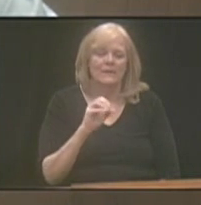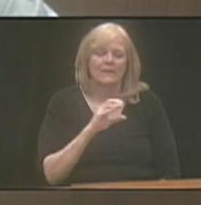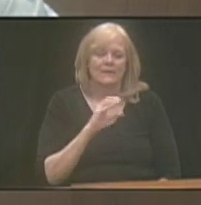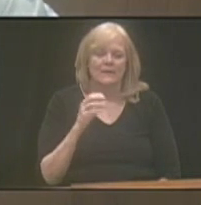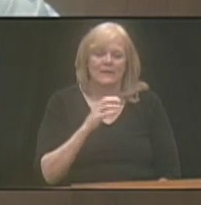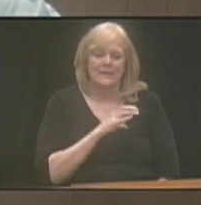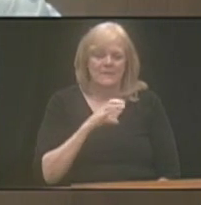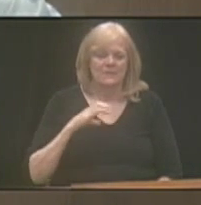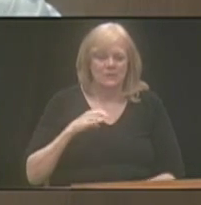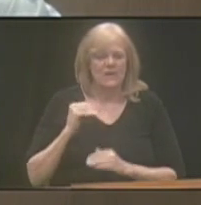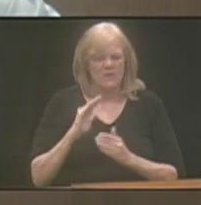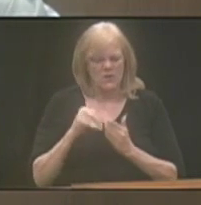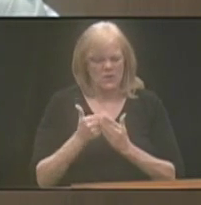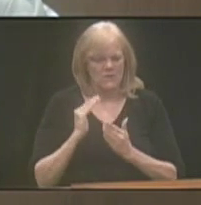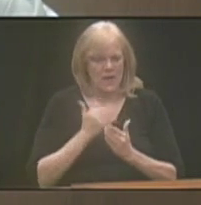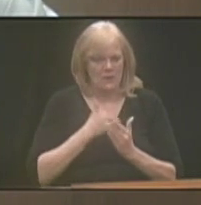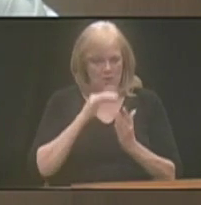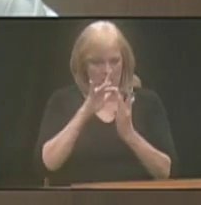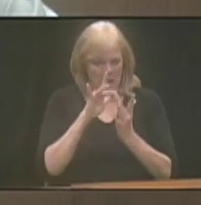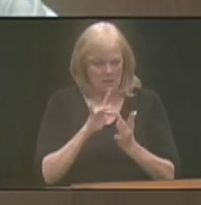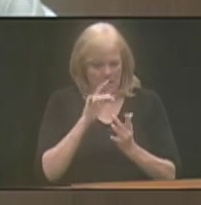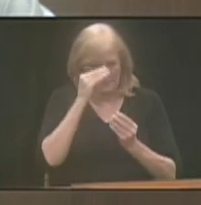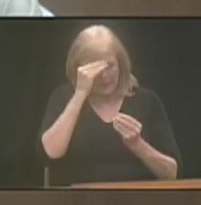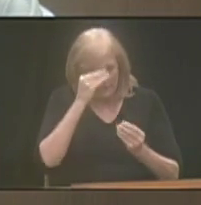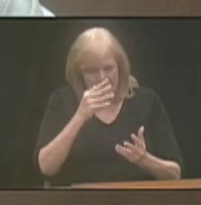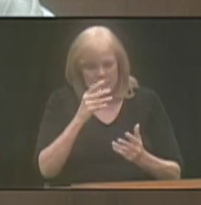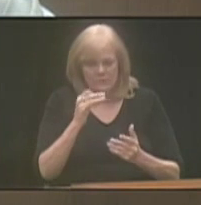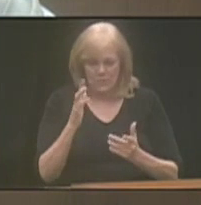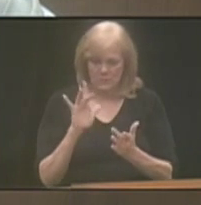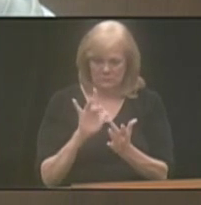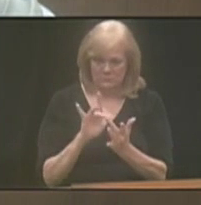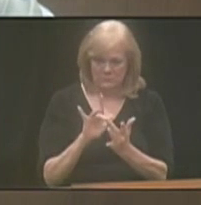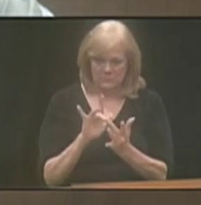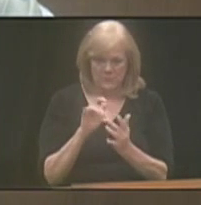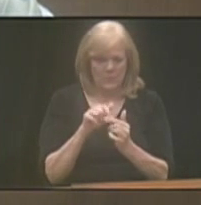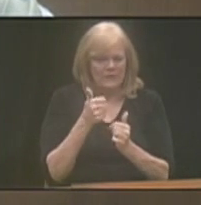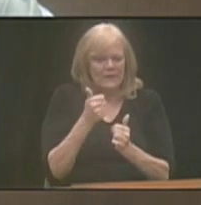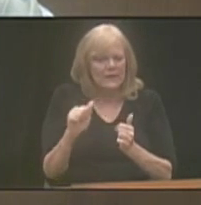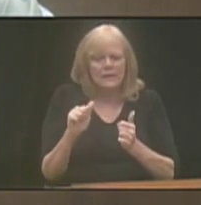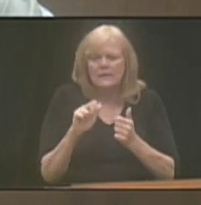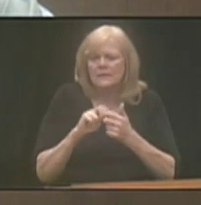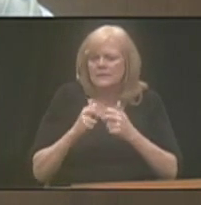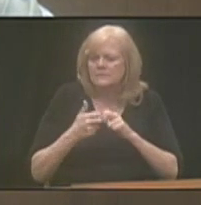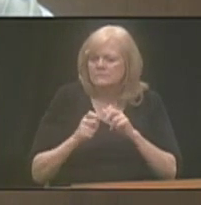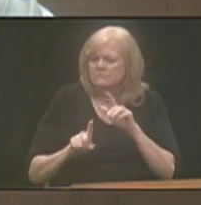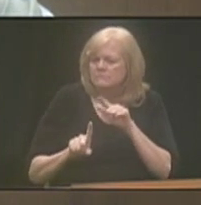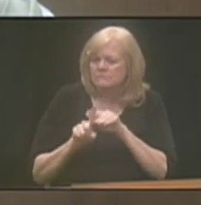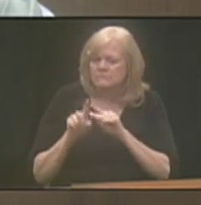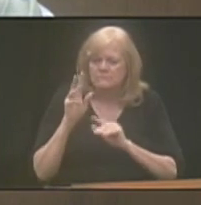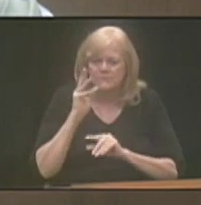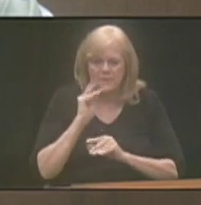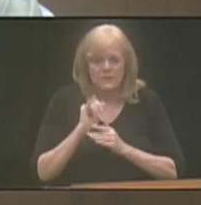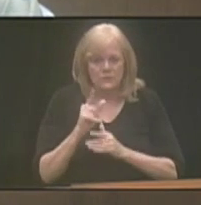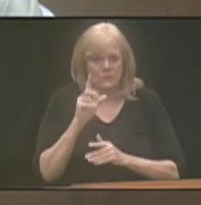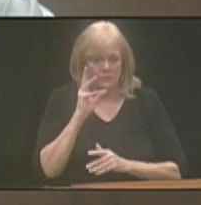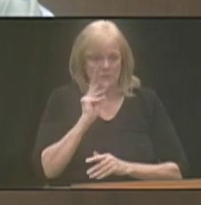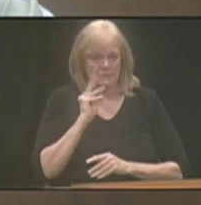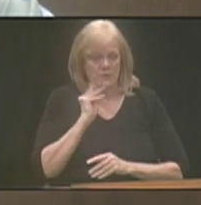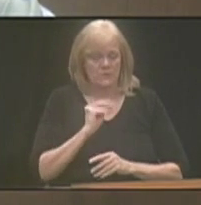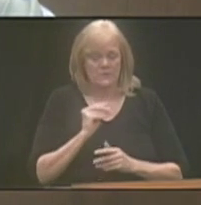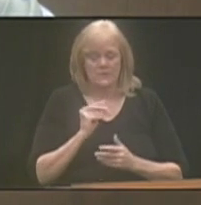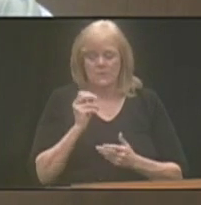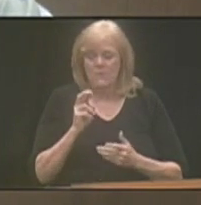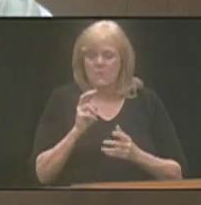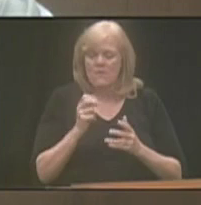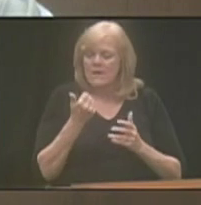And it has all of our contact information. So if you want to reach out to us with issues you may be experiencing or